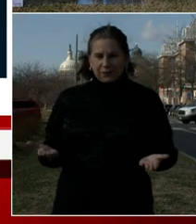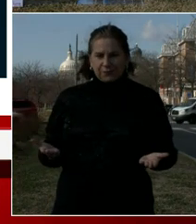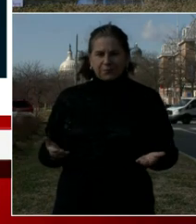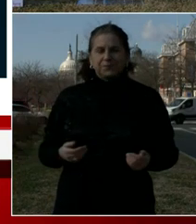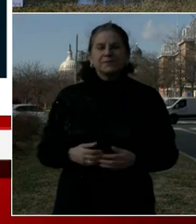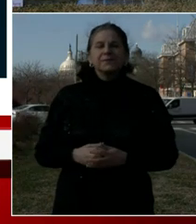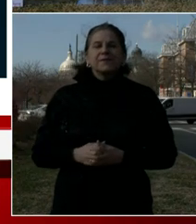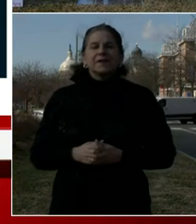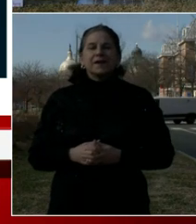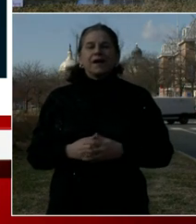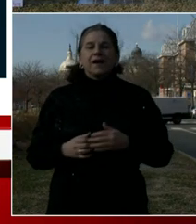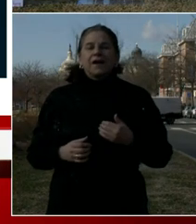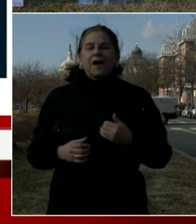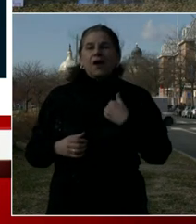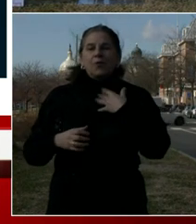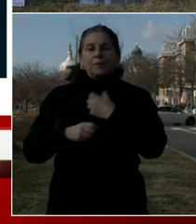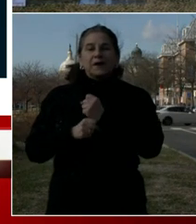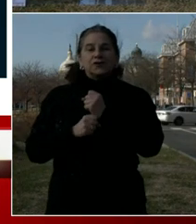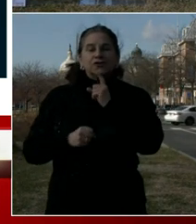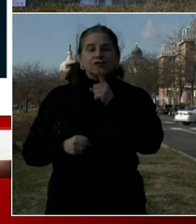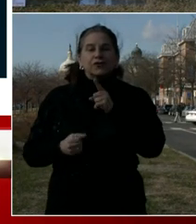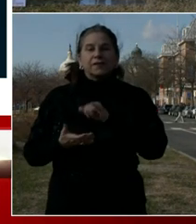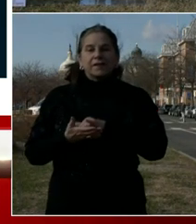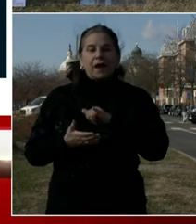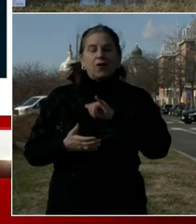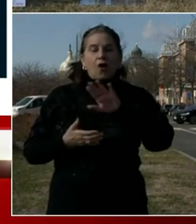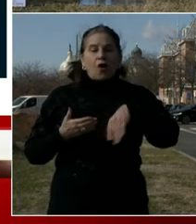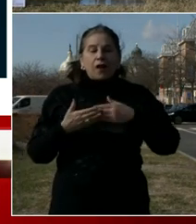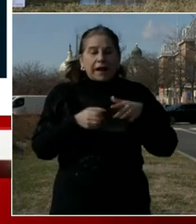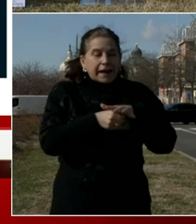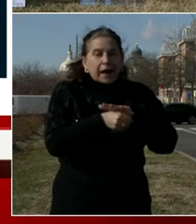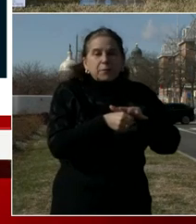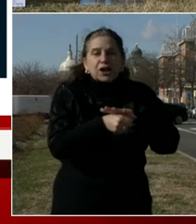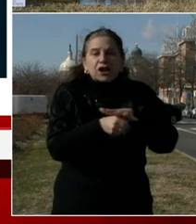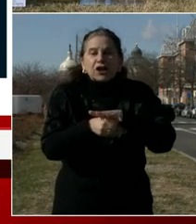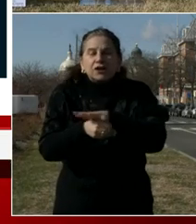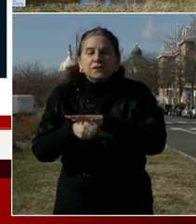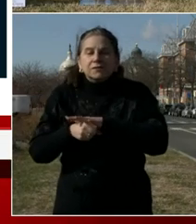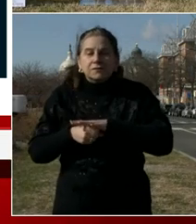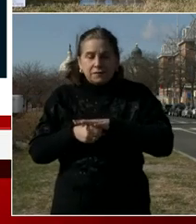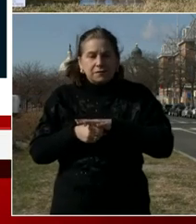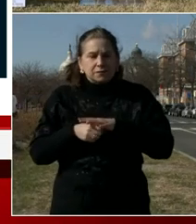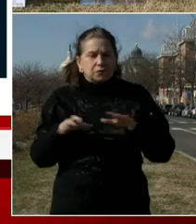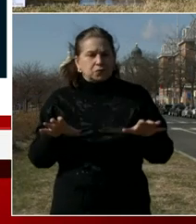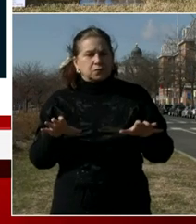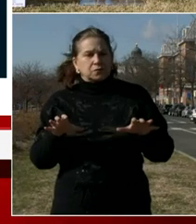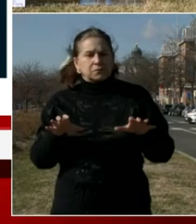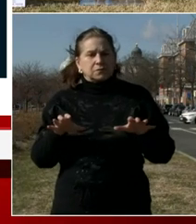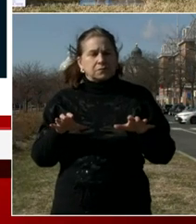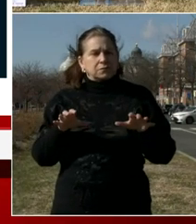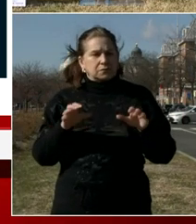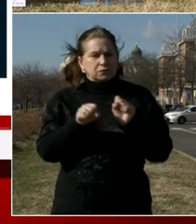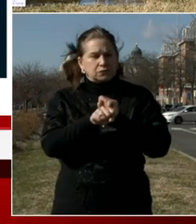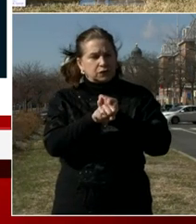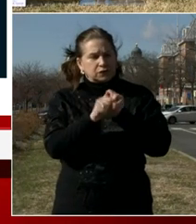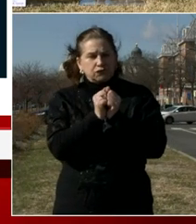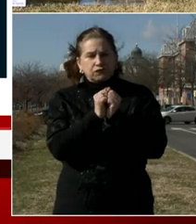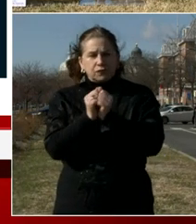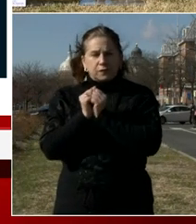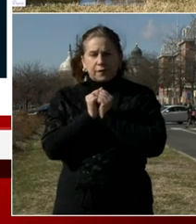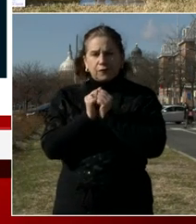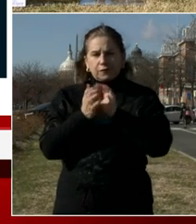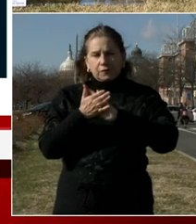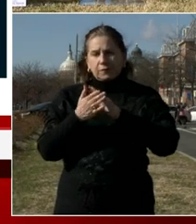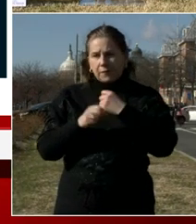reassure all of our neighbors and D.C. residents about the steps being taken. I'm on almost a regular contact with Chief